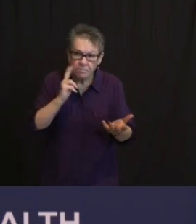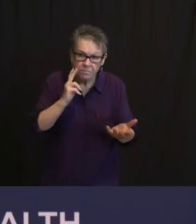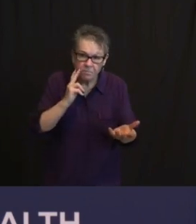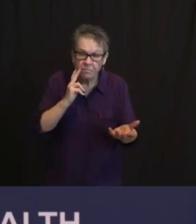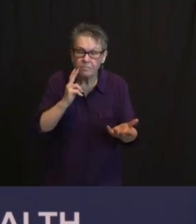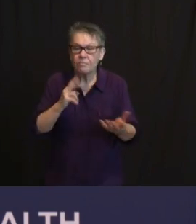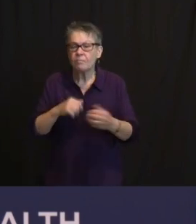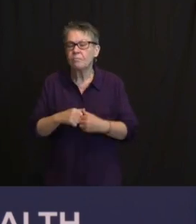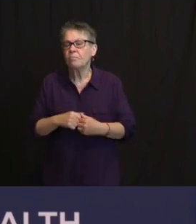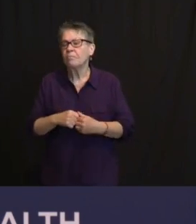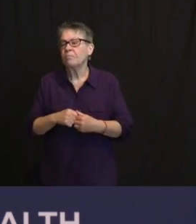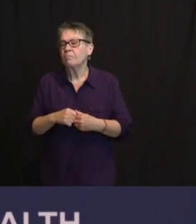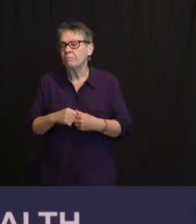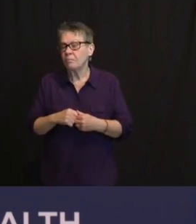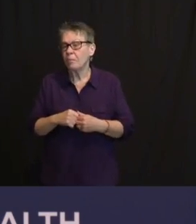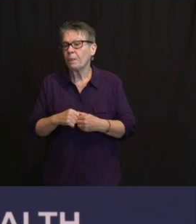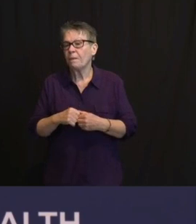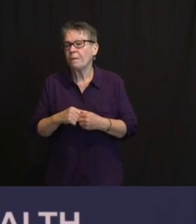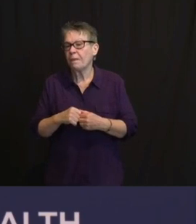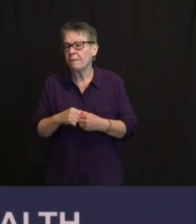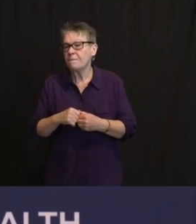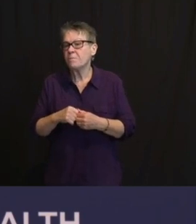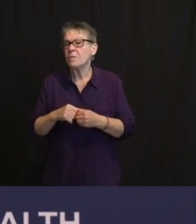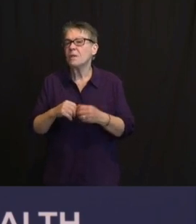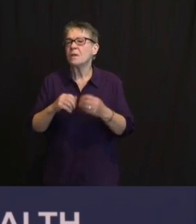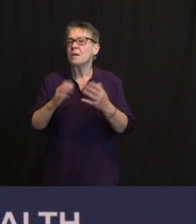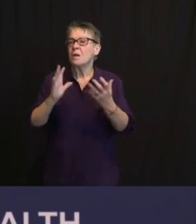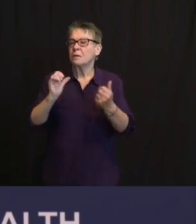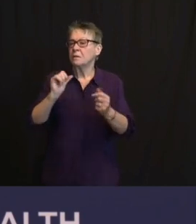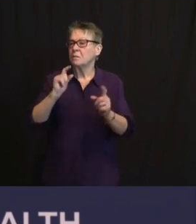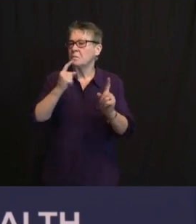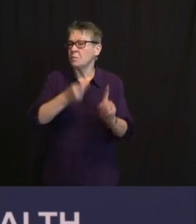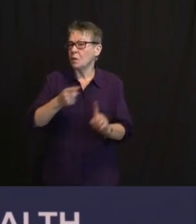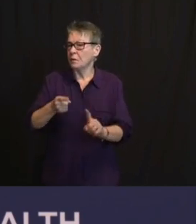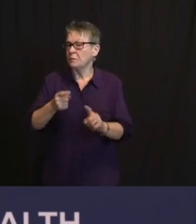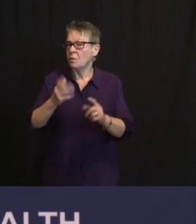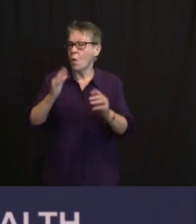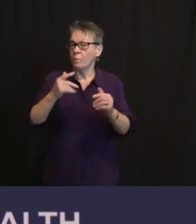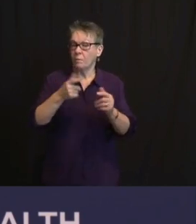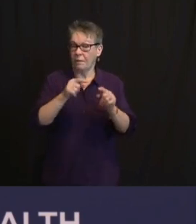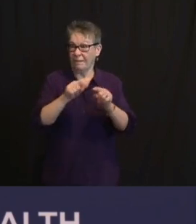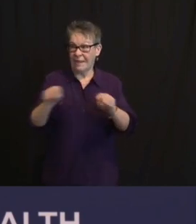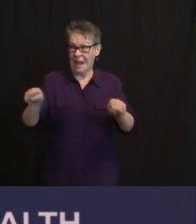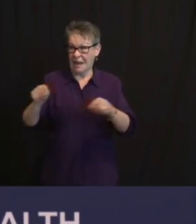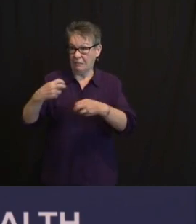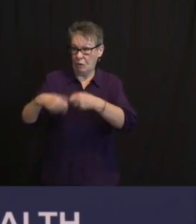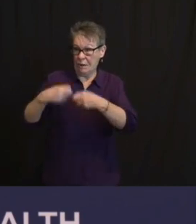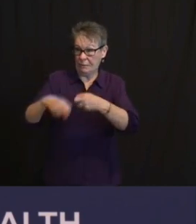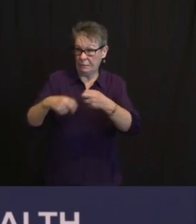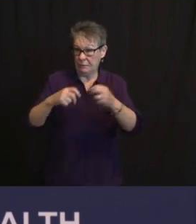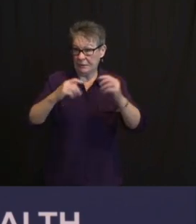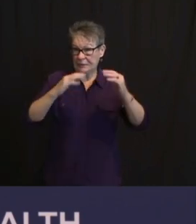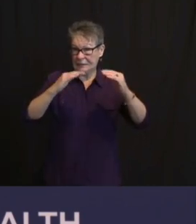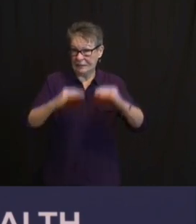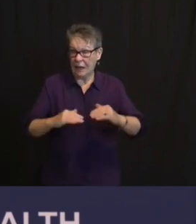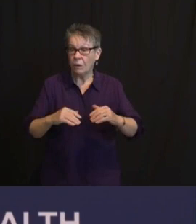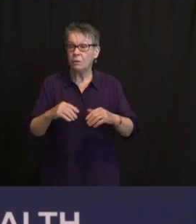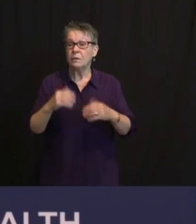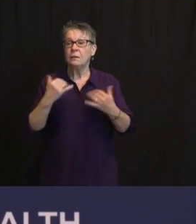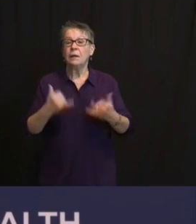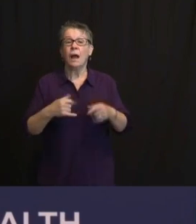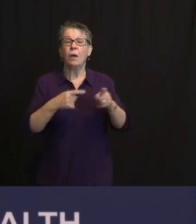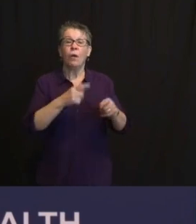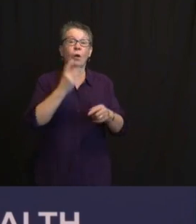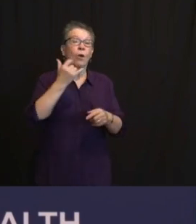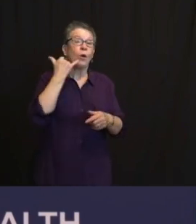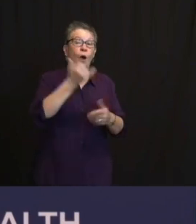THIRDLY, WHILE IT'S SETTLED DOWN, AND LET'S ASSUME IT REMAINS SETTLED DOWN OVER THE NEXT NUMBER OF WEEKS AND THAT THE CALL CENTER CONTINUES TO MATURE, I WANT TO